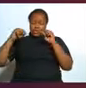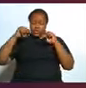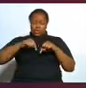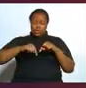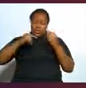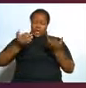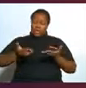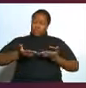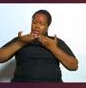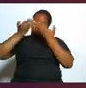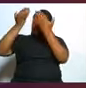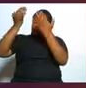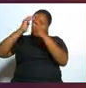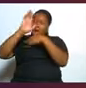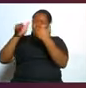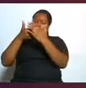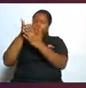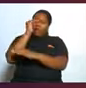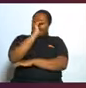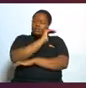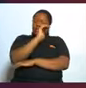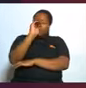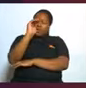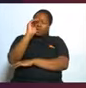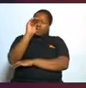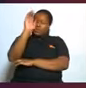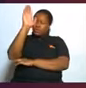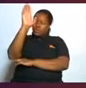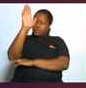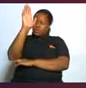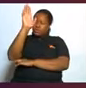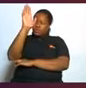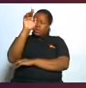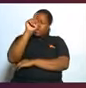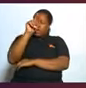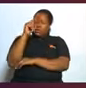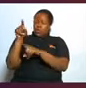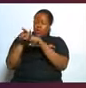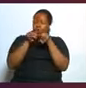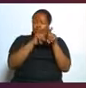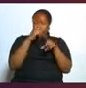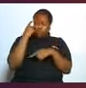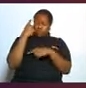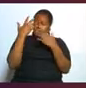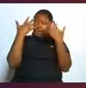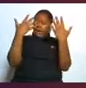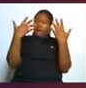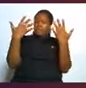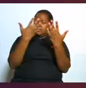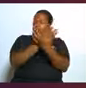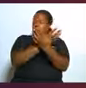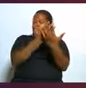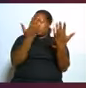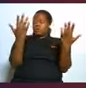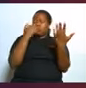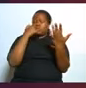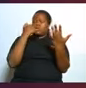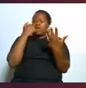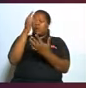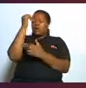specific requests to you but you also saw the hands raised lord saying lord remember my family